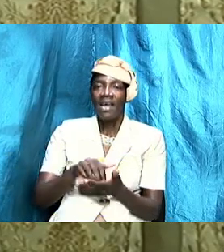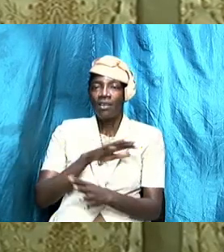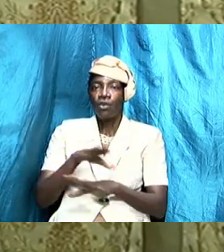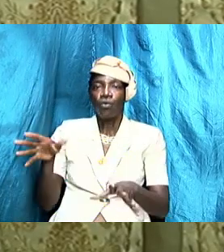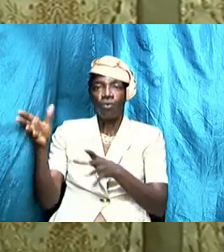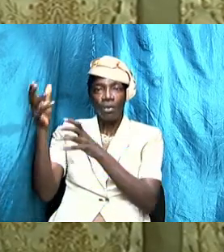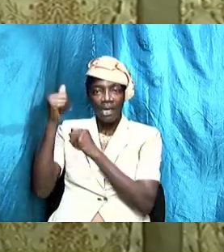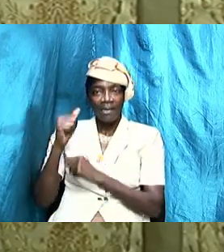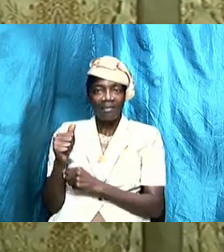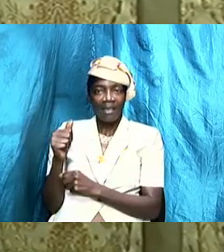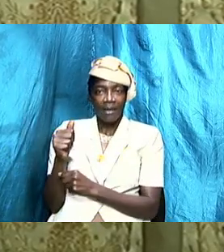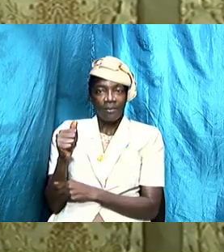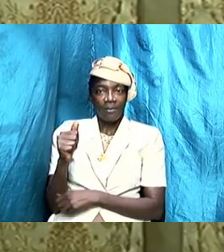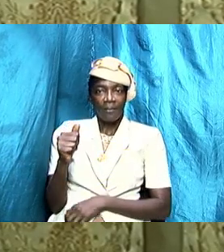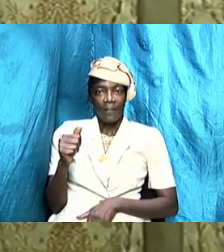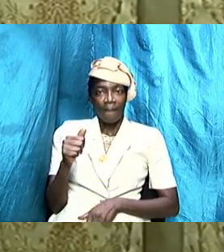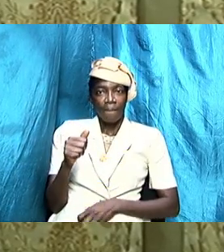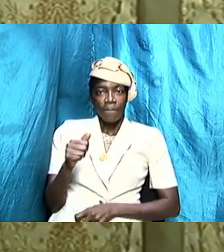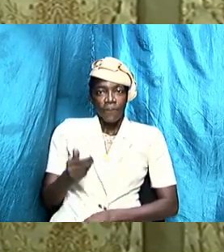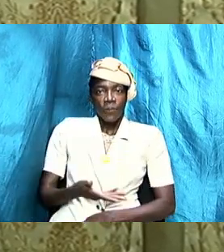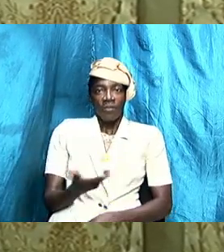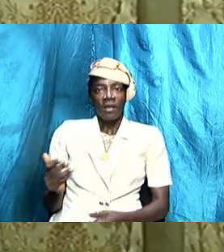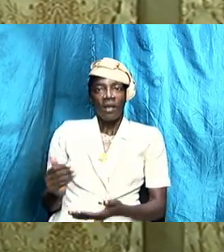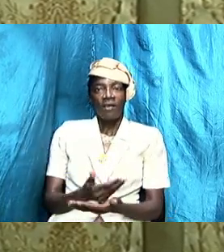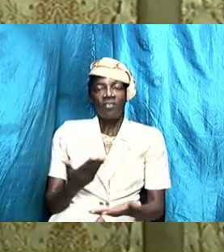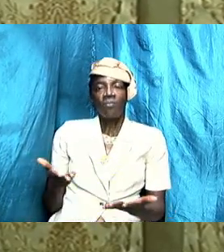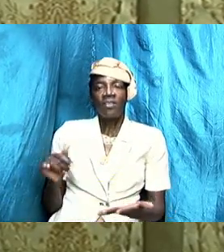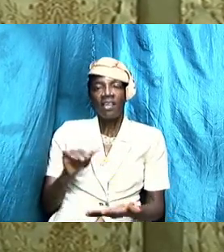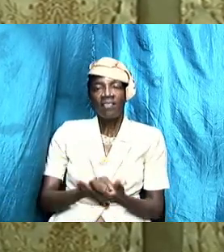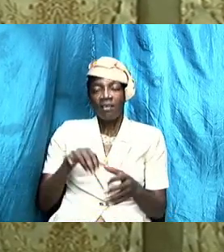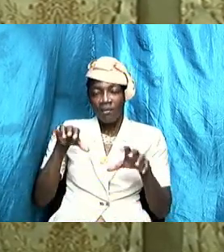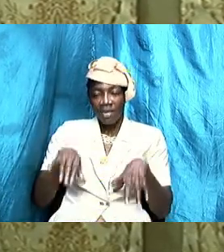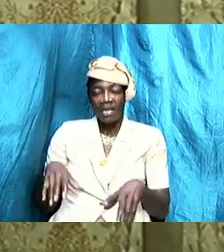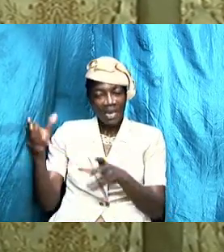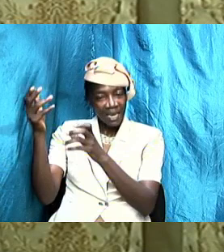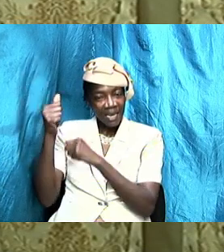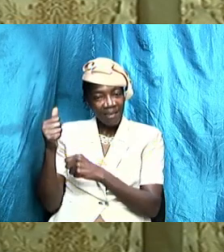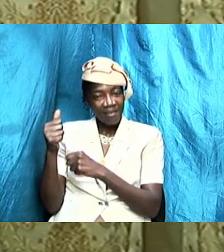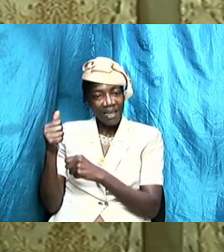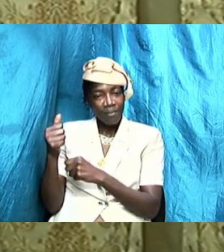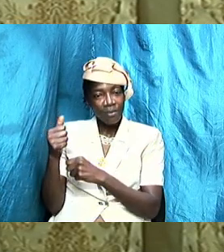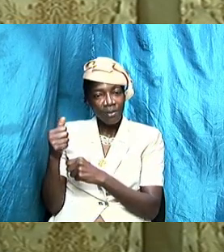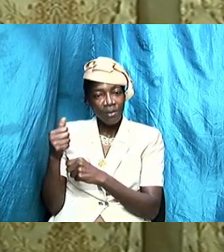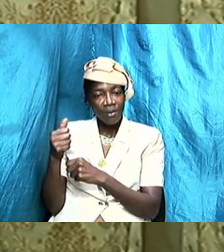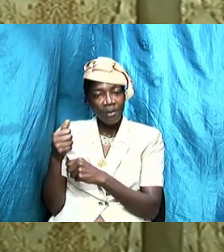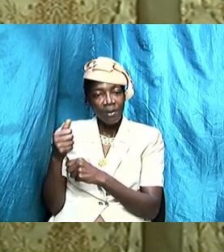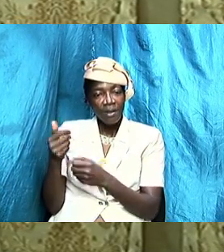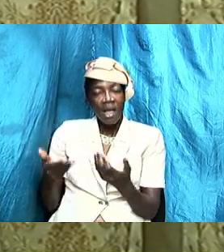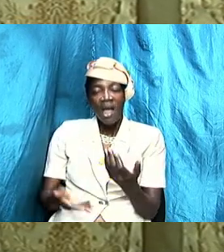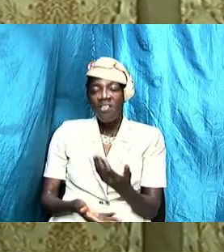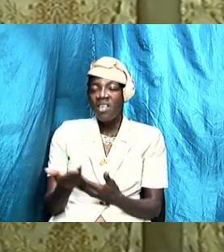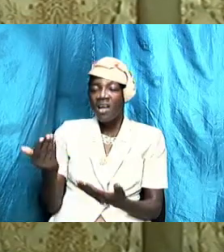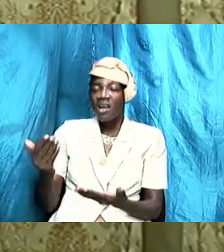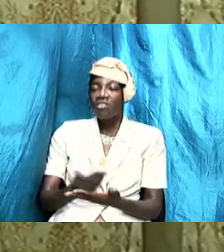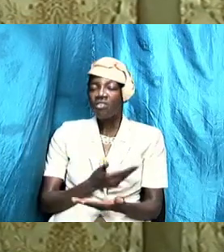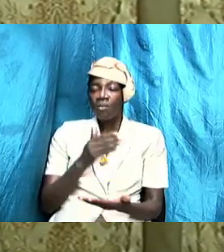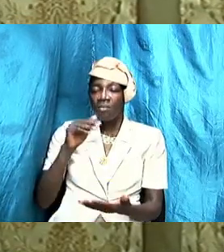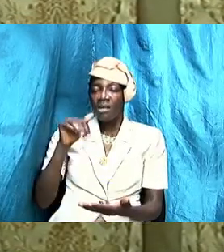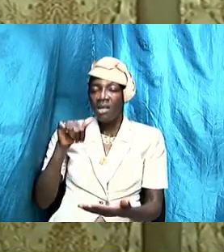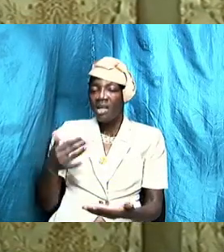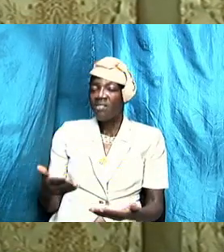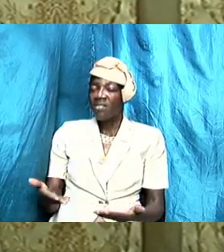accept because there are some things you know that we can accept and there are some things that we must reject